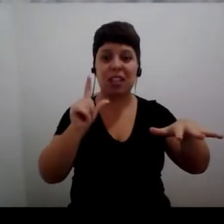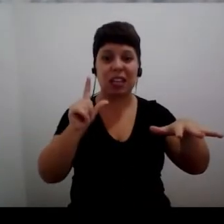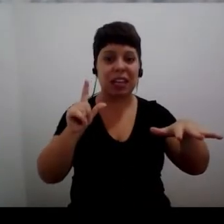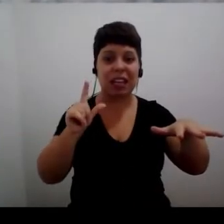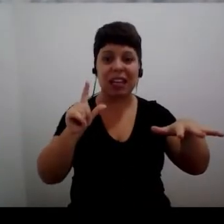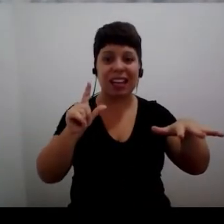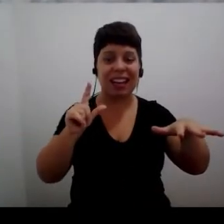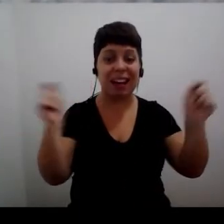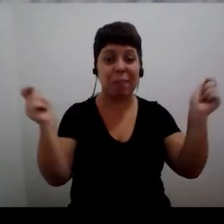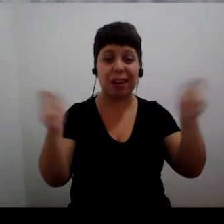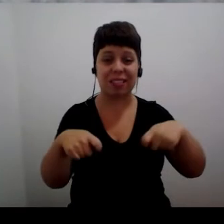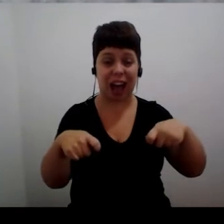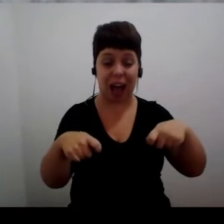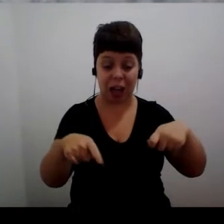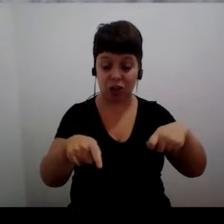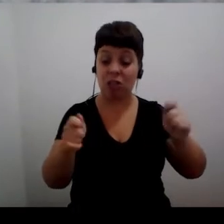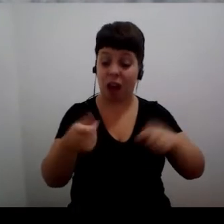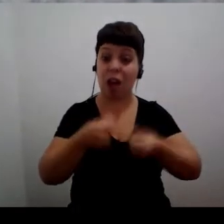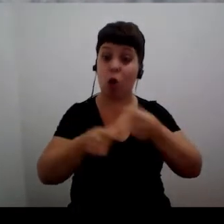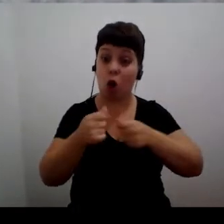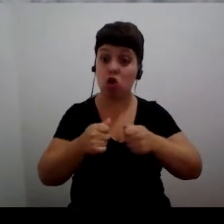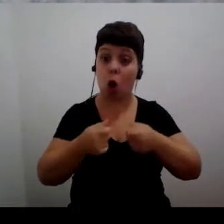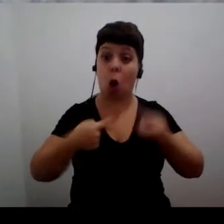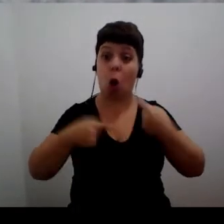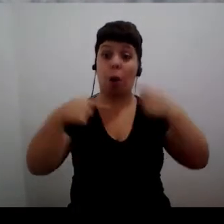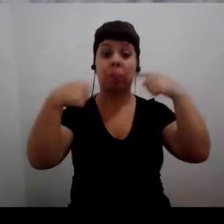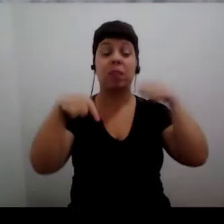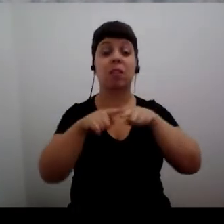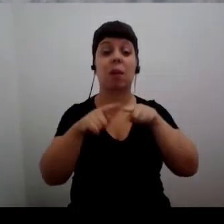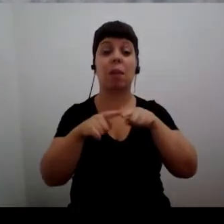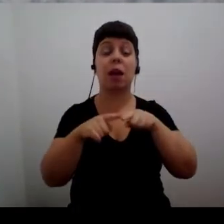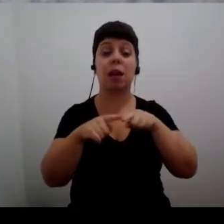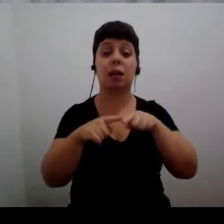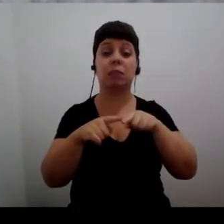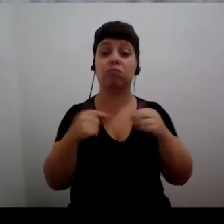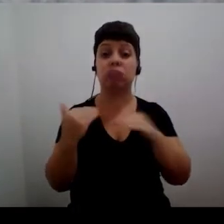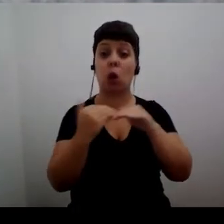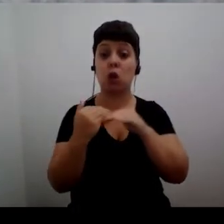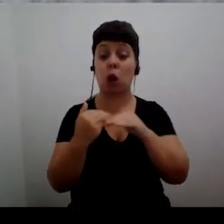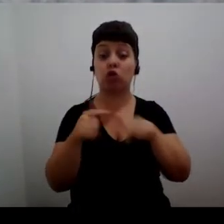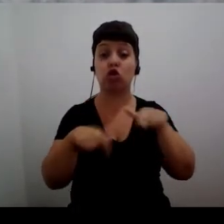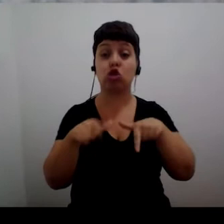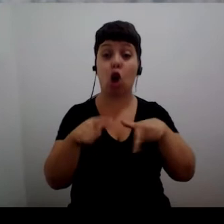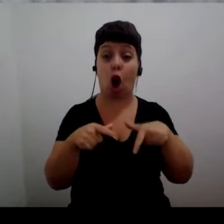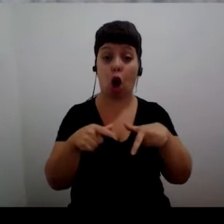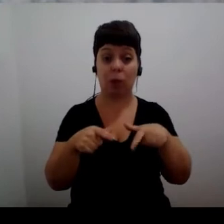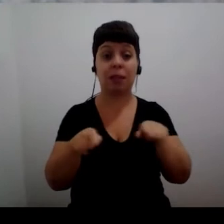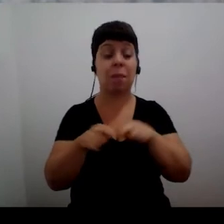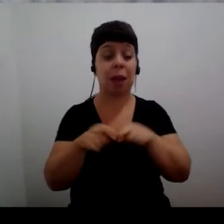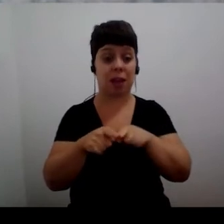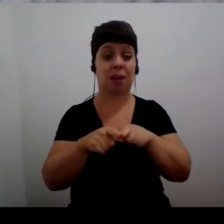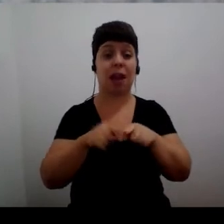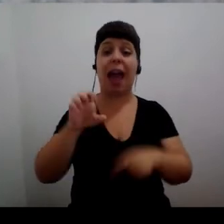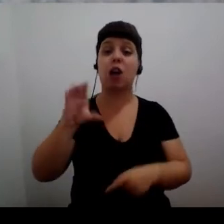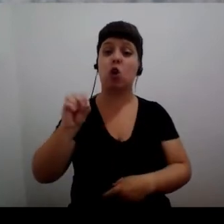and equitable job creation, sustain healthy ecosystems and mitigate climate change. We